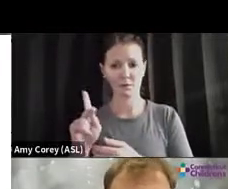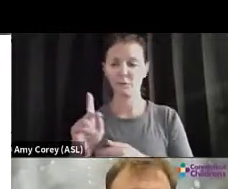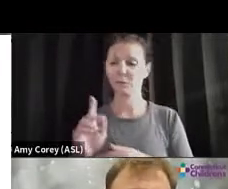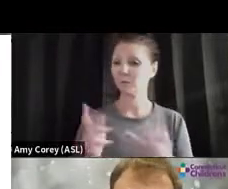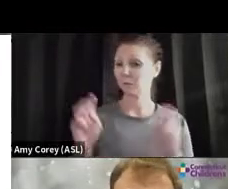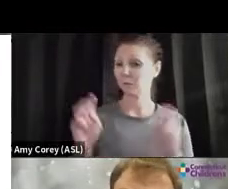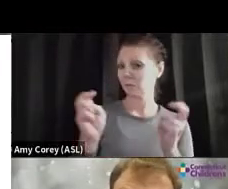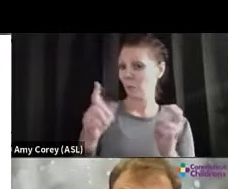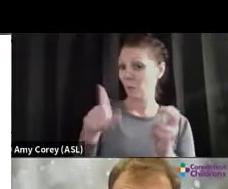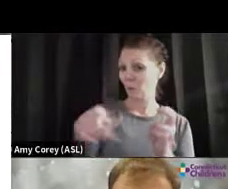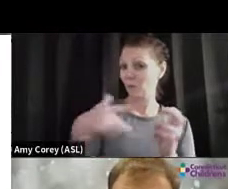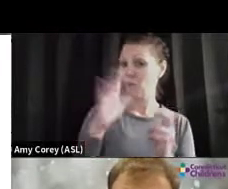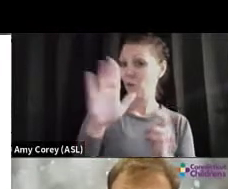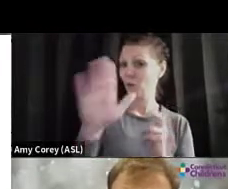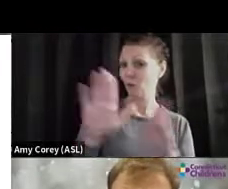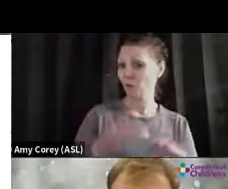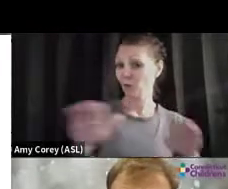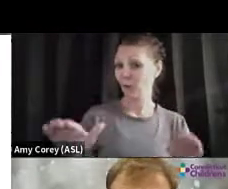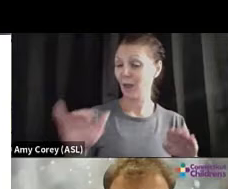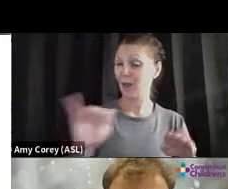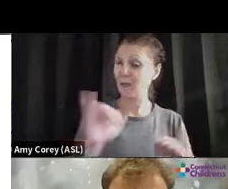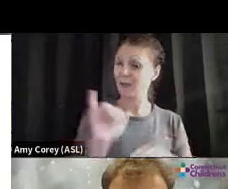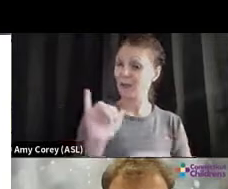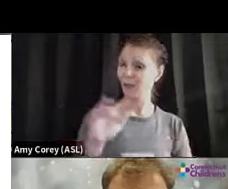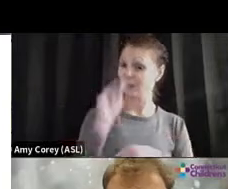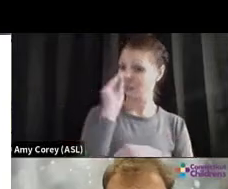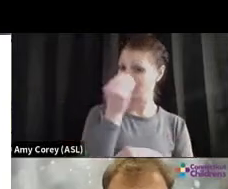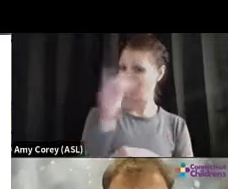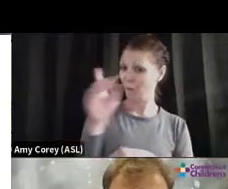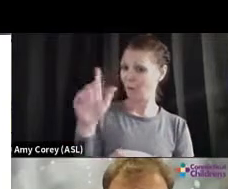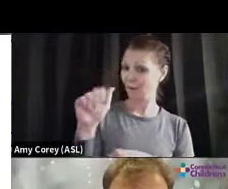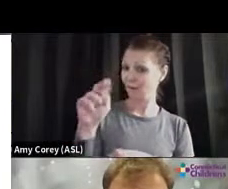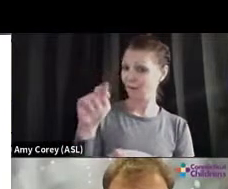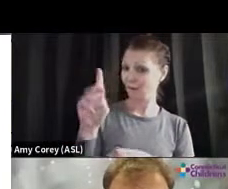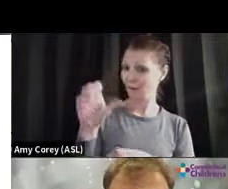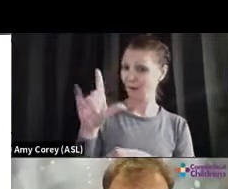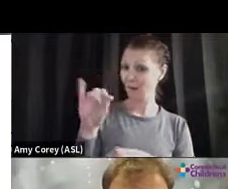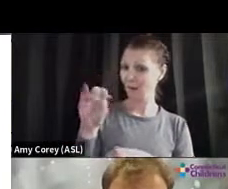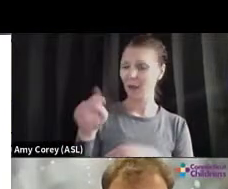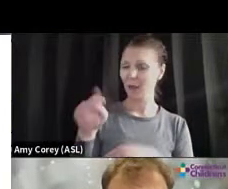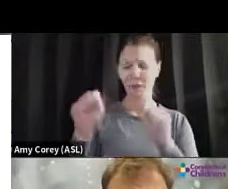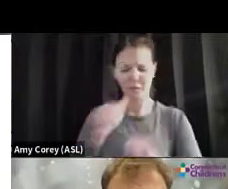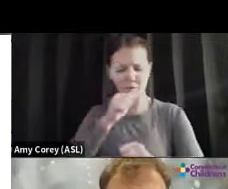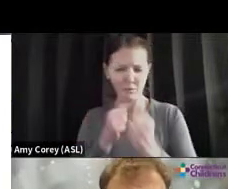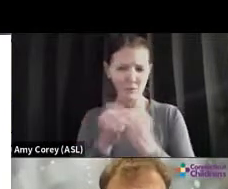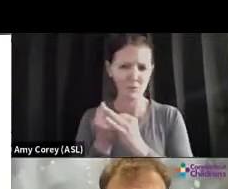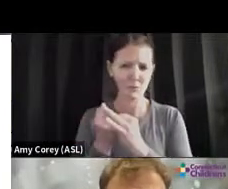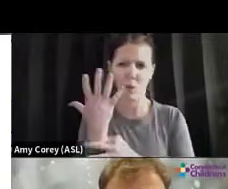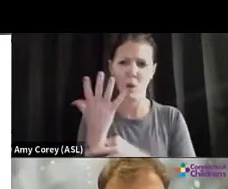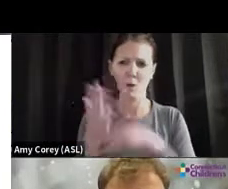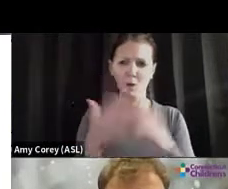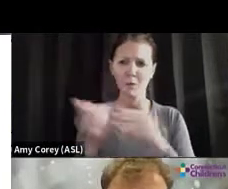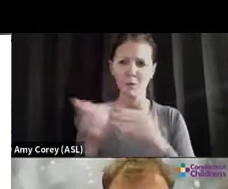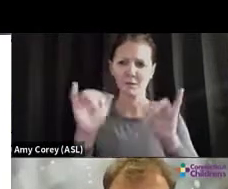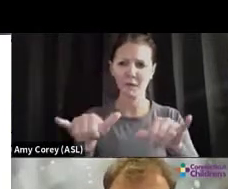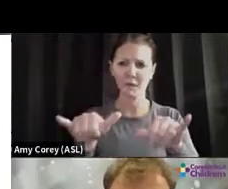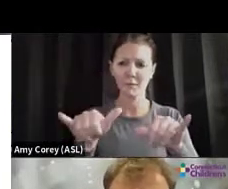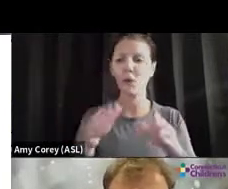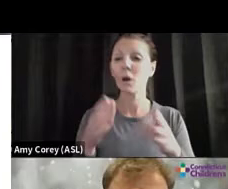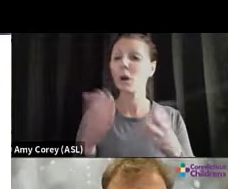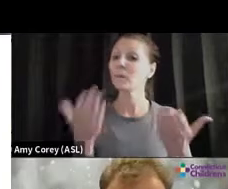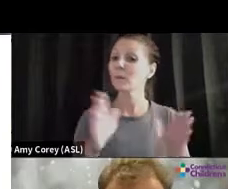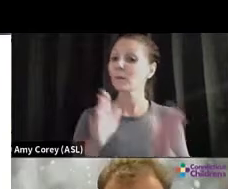in the sidewalk? Or are they an orchid? Are they a child who's beautiful, has so much skills and capacity, but needs the right temperature,